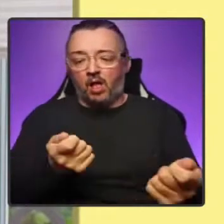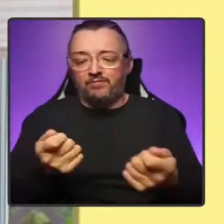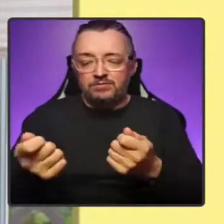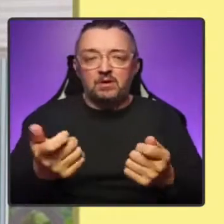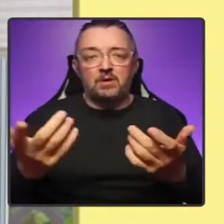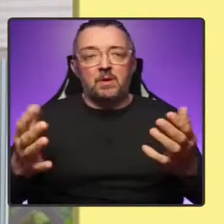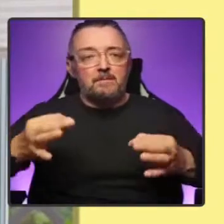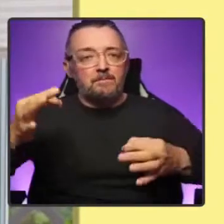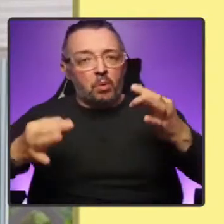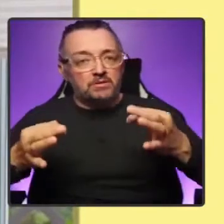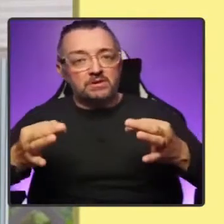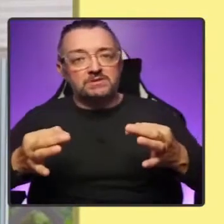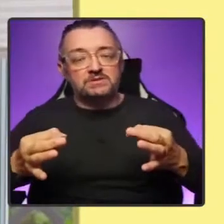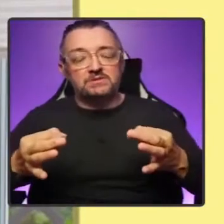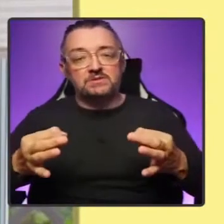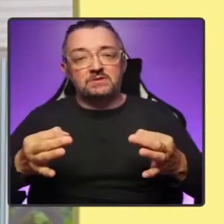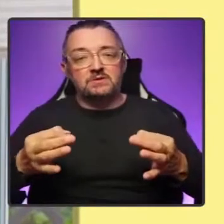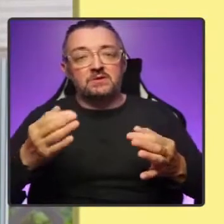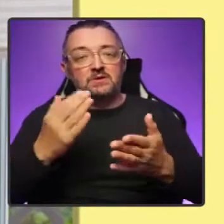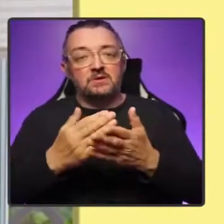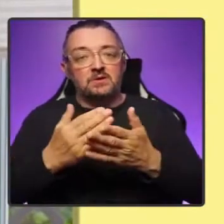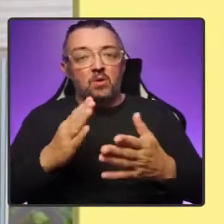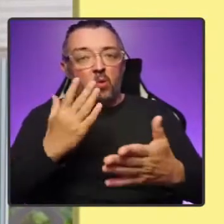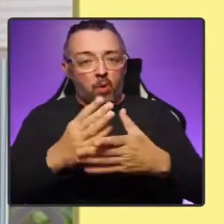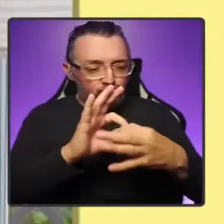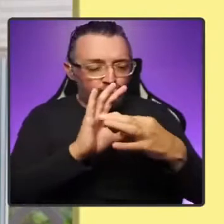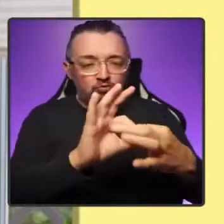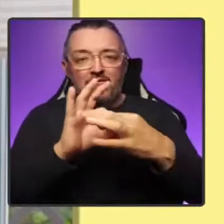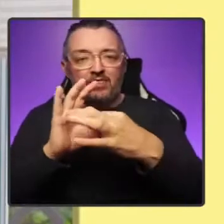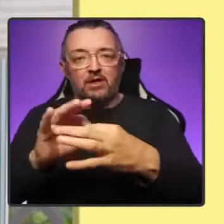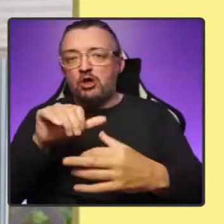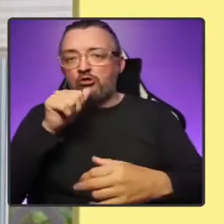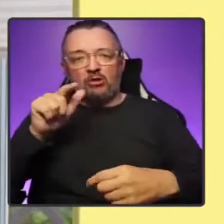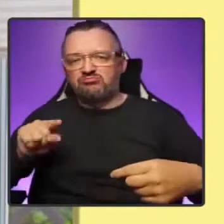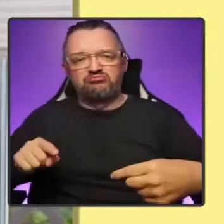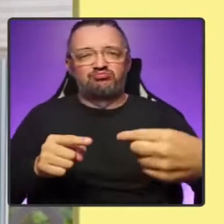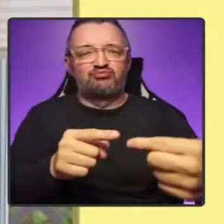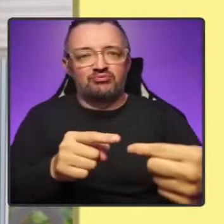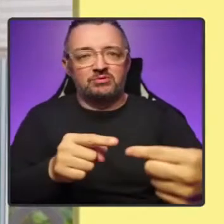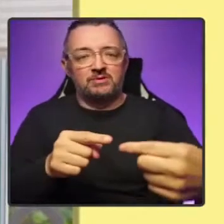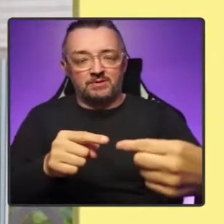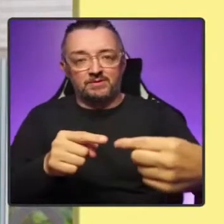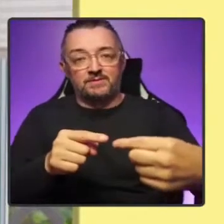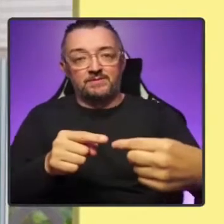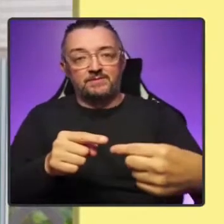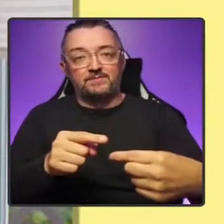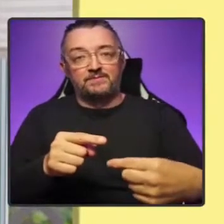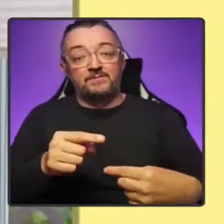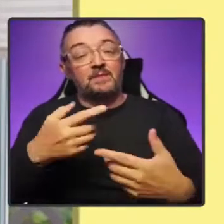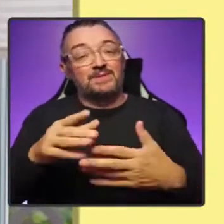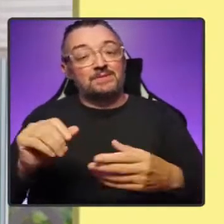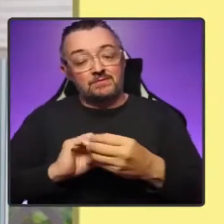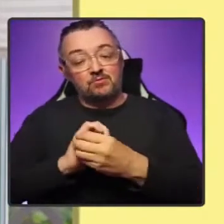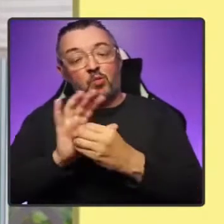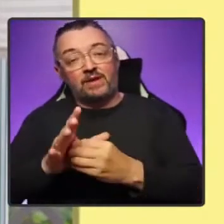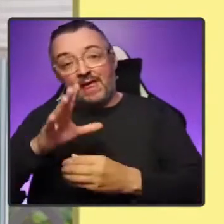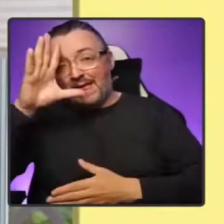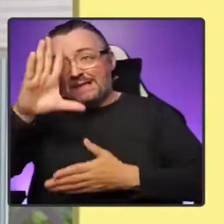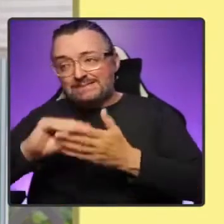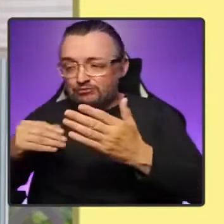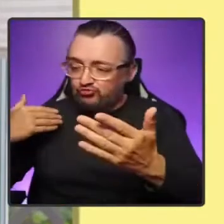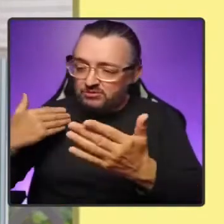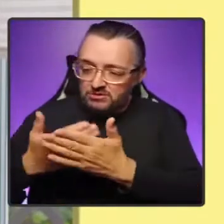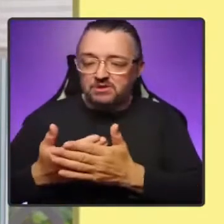far as possible cooperation, not confrontation. The experience of the pandemic and the challenges we face as a result,